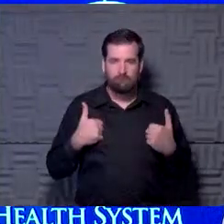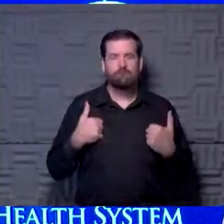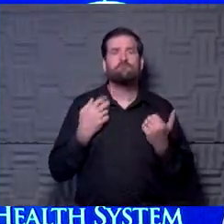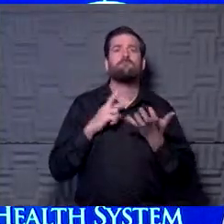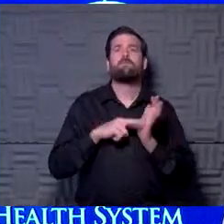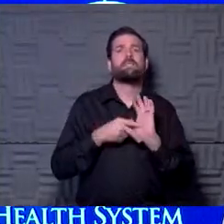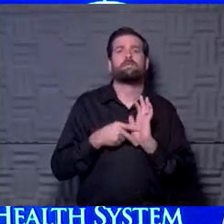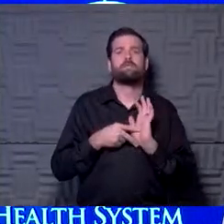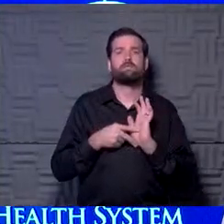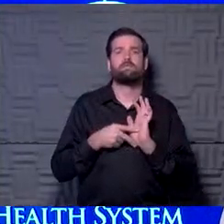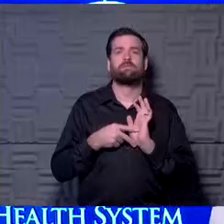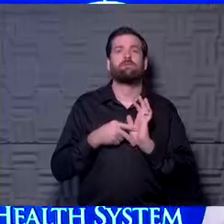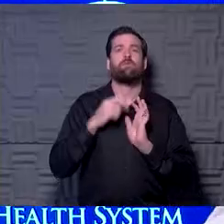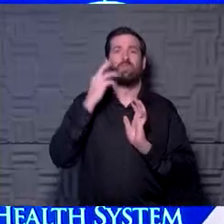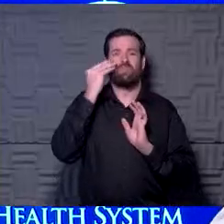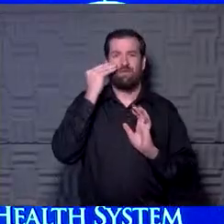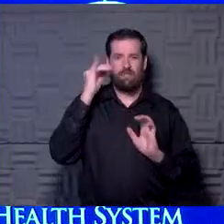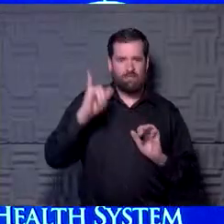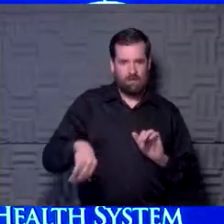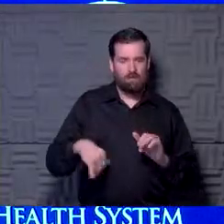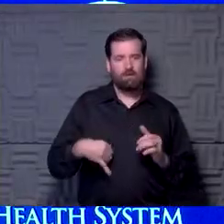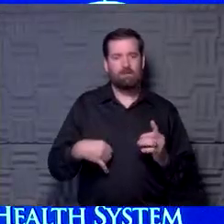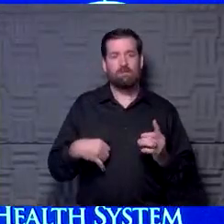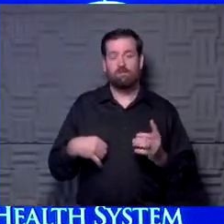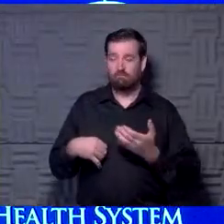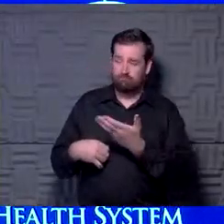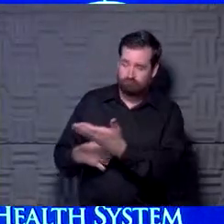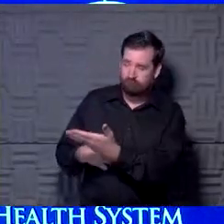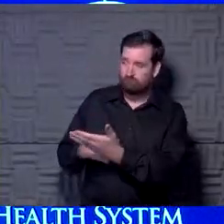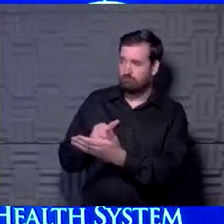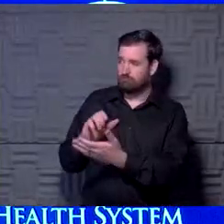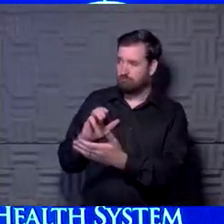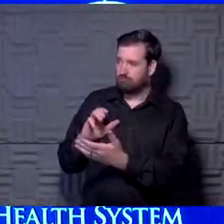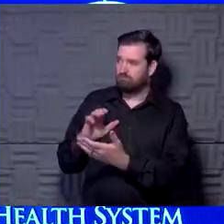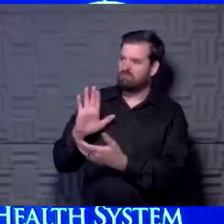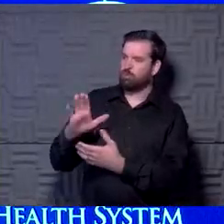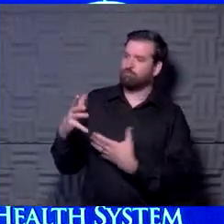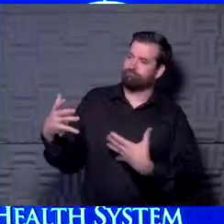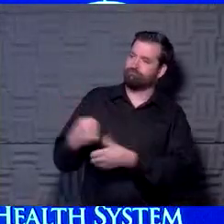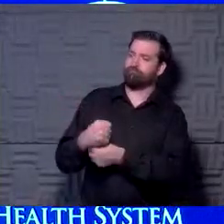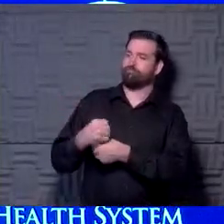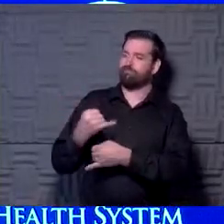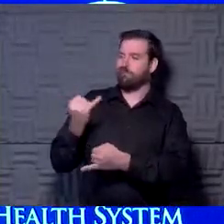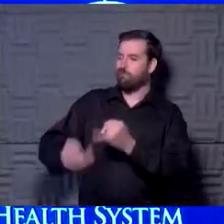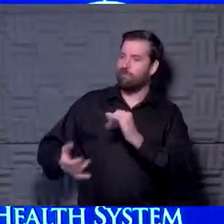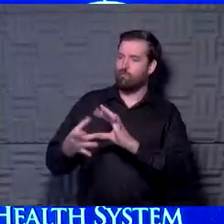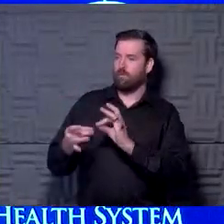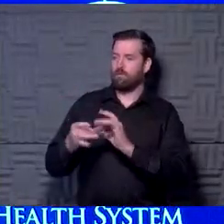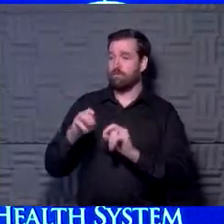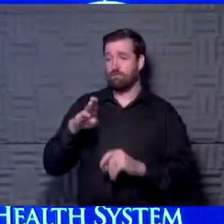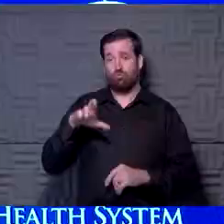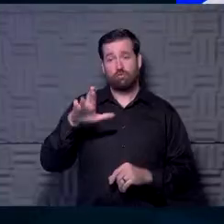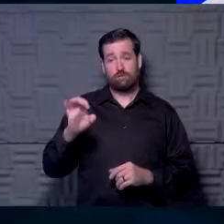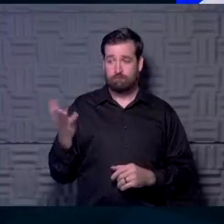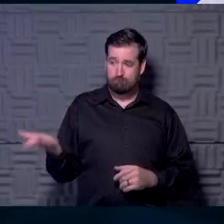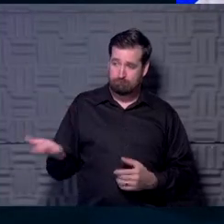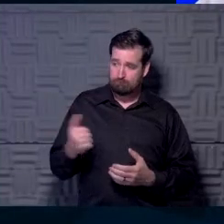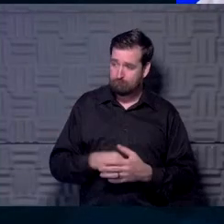So let's think about that. And let me ask our guests to kind of give us their final comments today. Bruce, let's start with you.